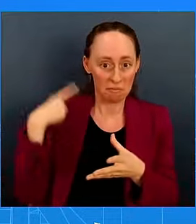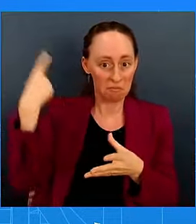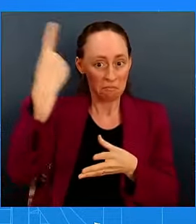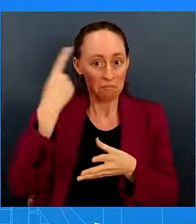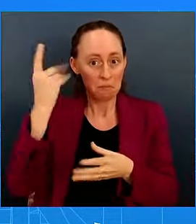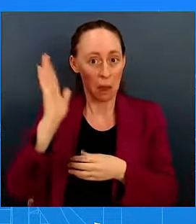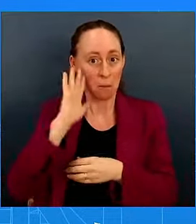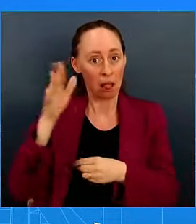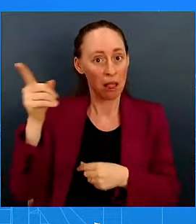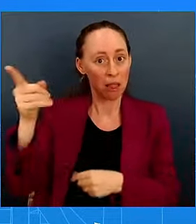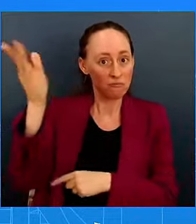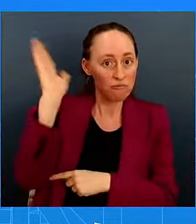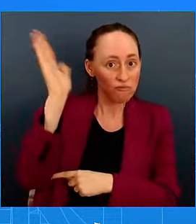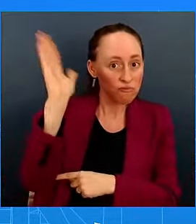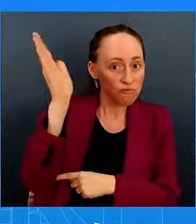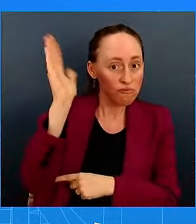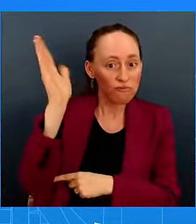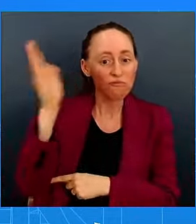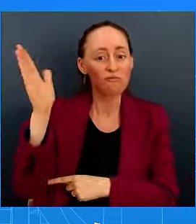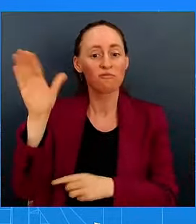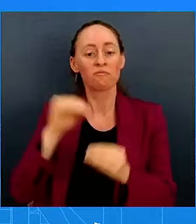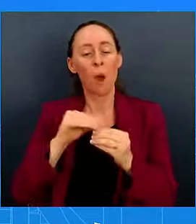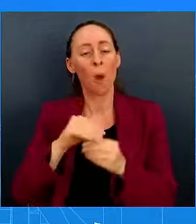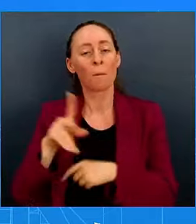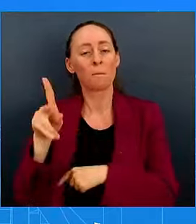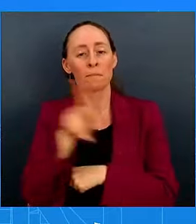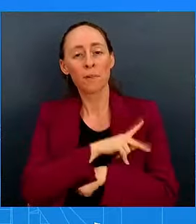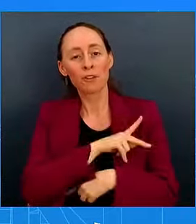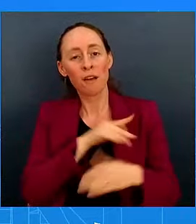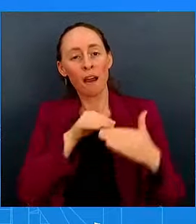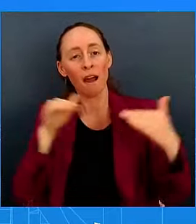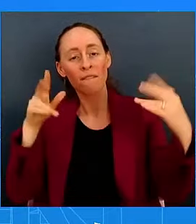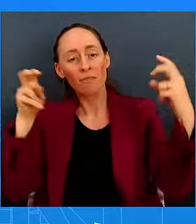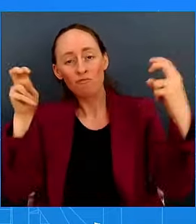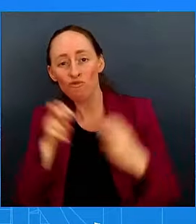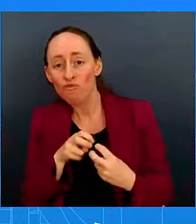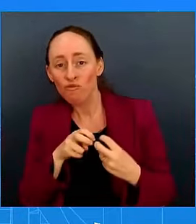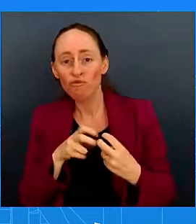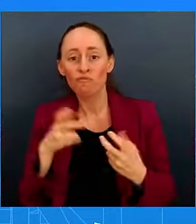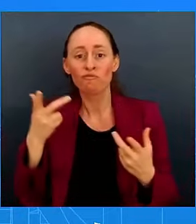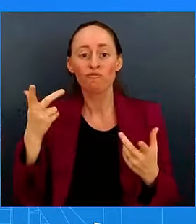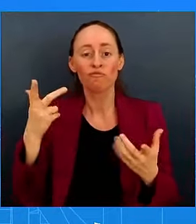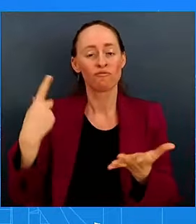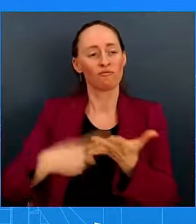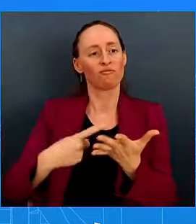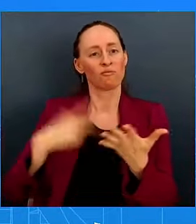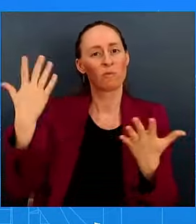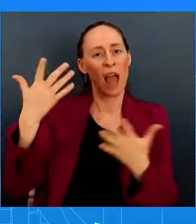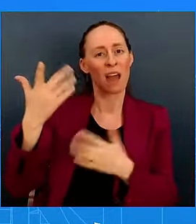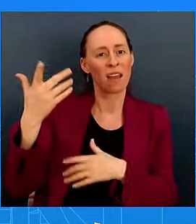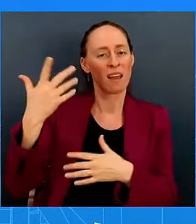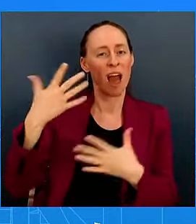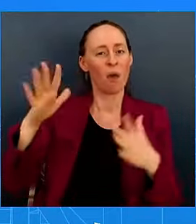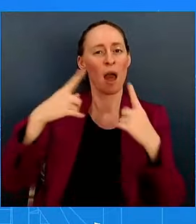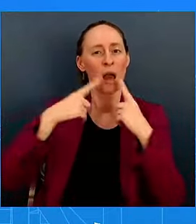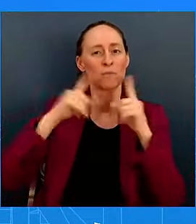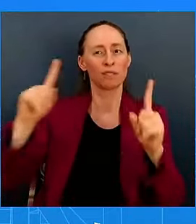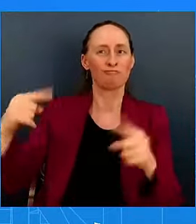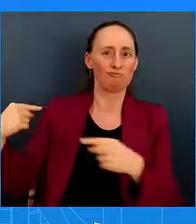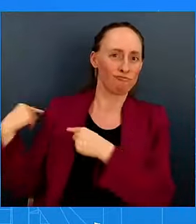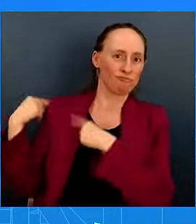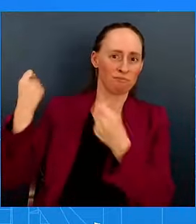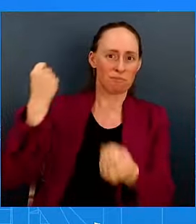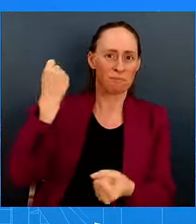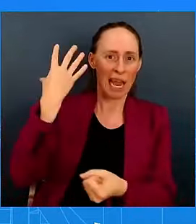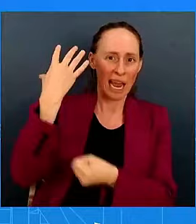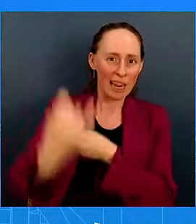about his legacy, his vision? This will be his final talk, his